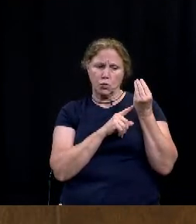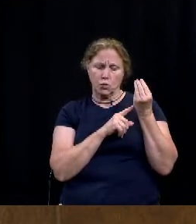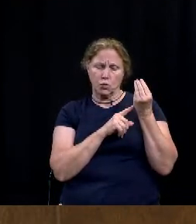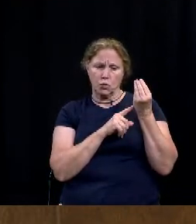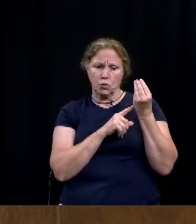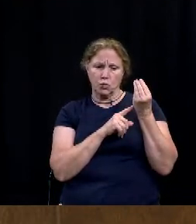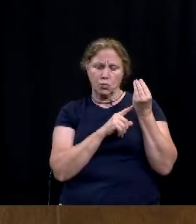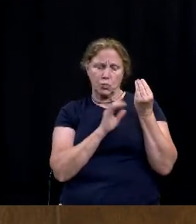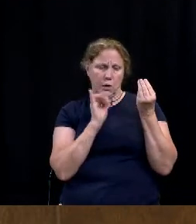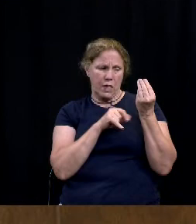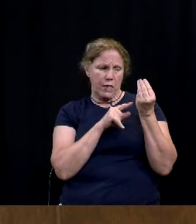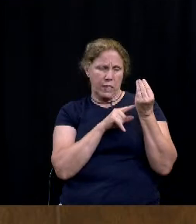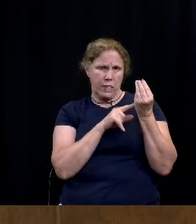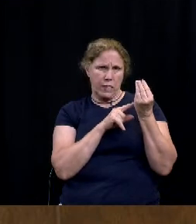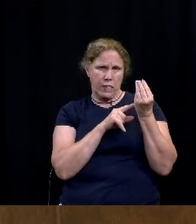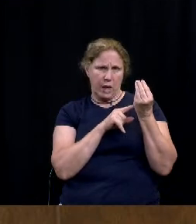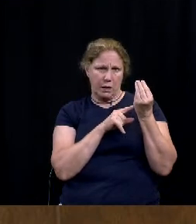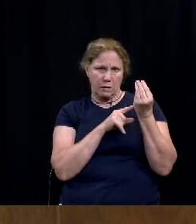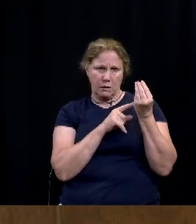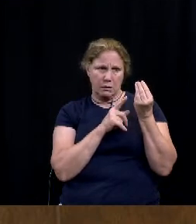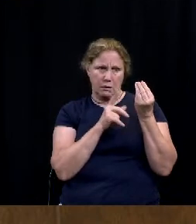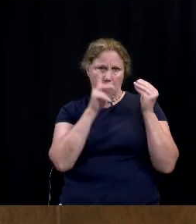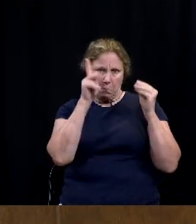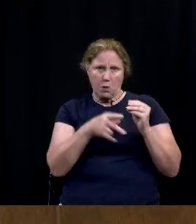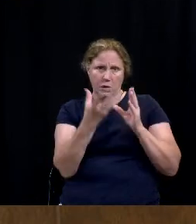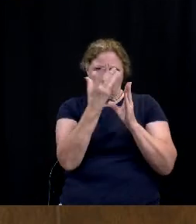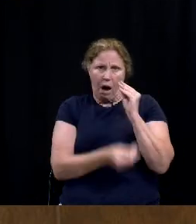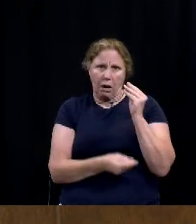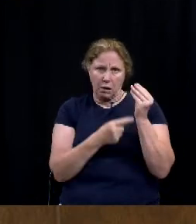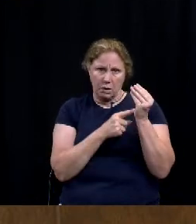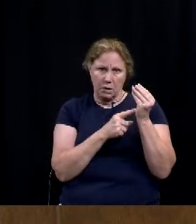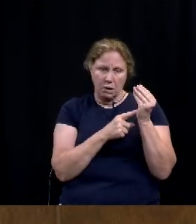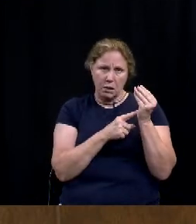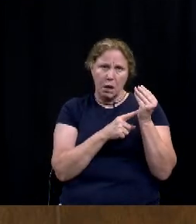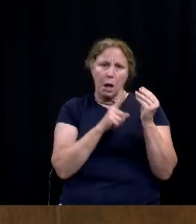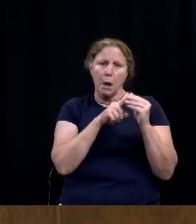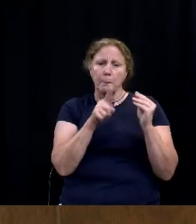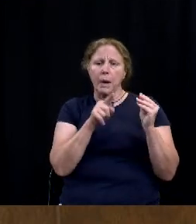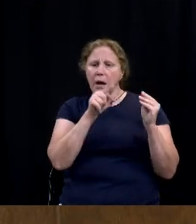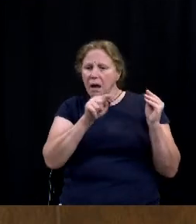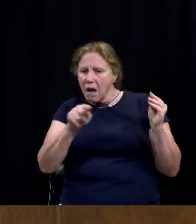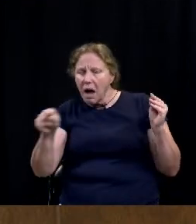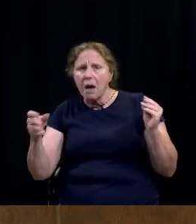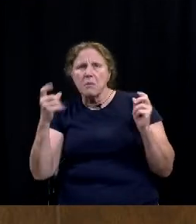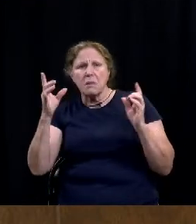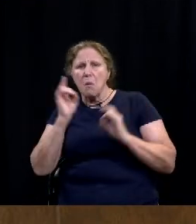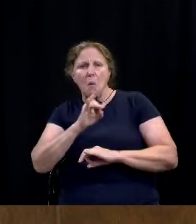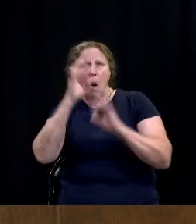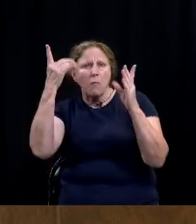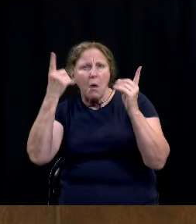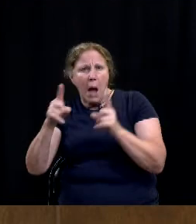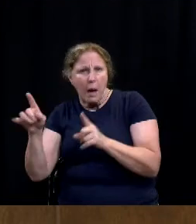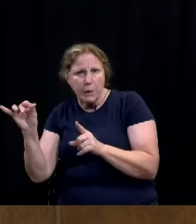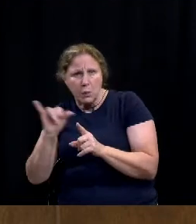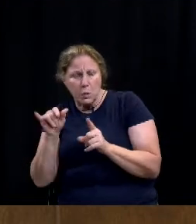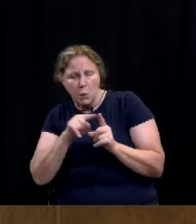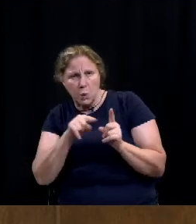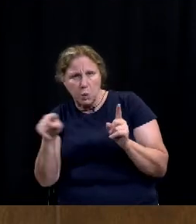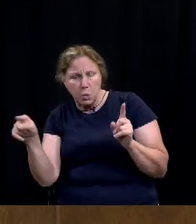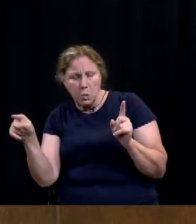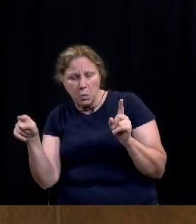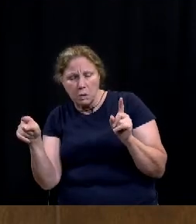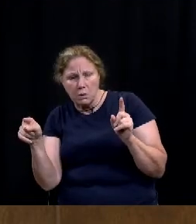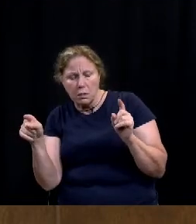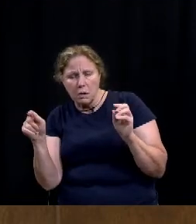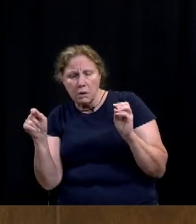loss of life but there's so many other violent acts that are occurring and you know um